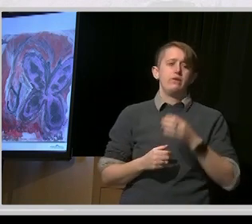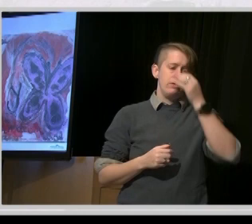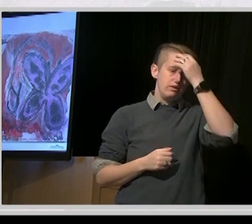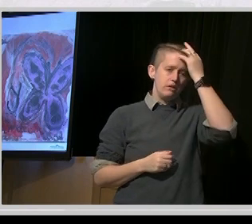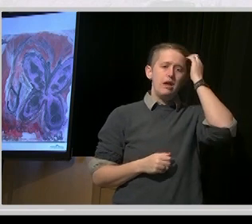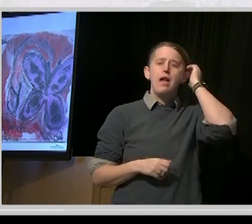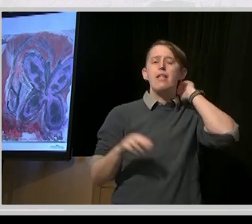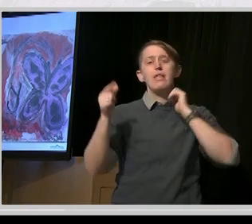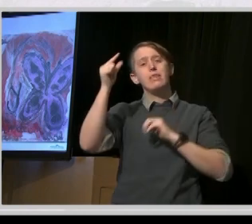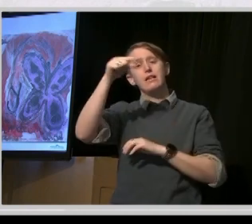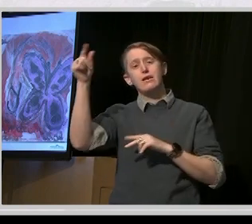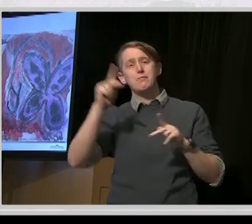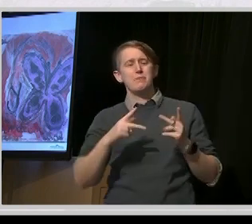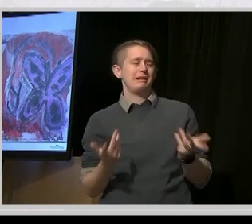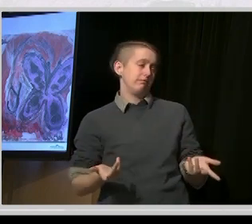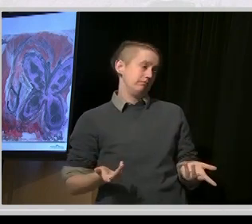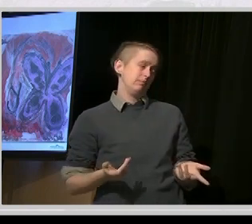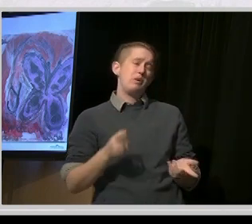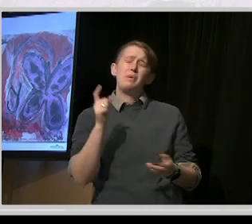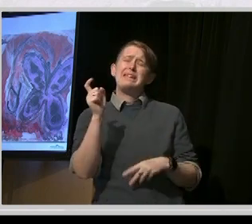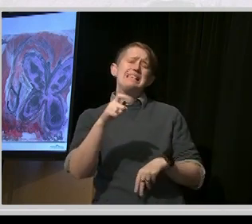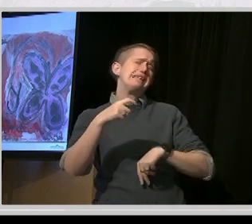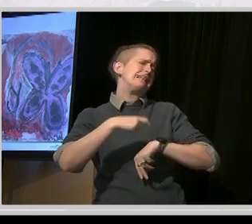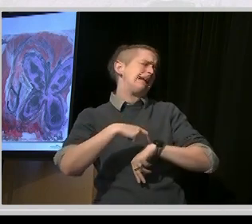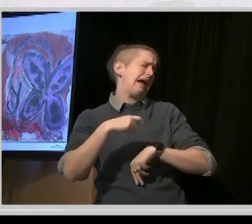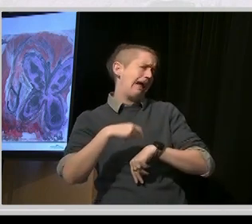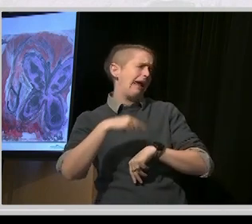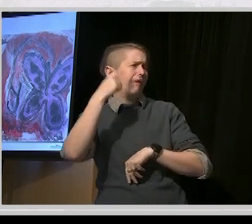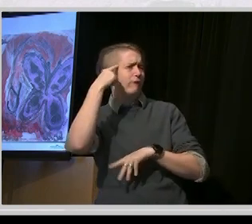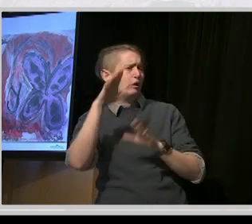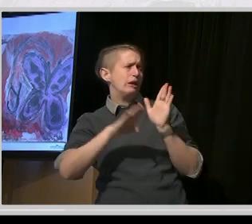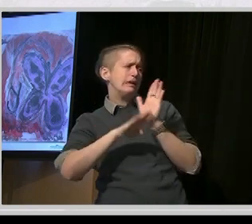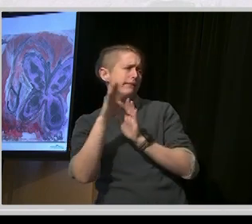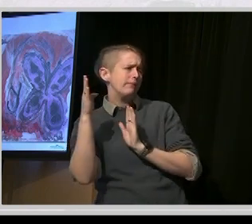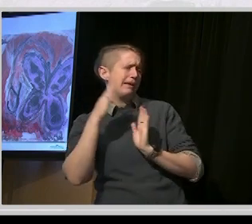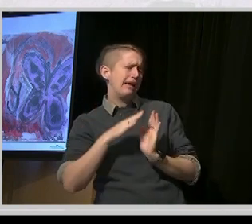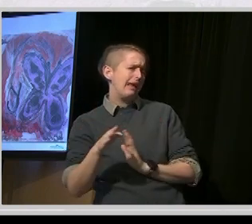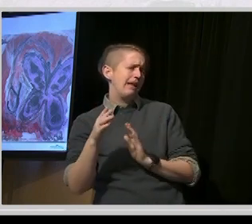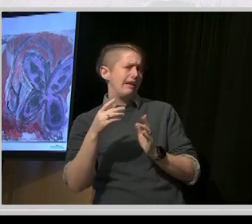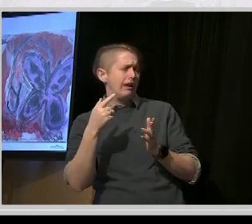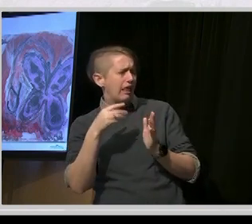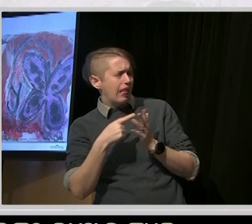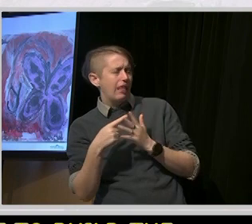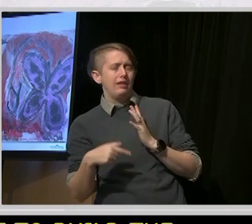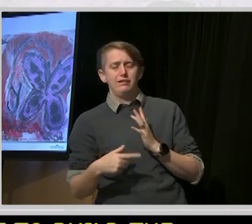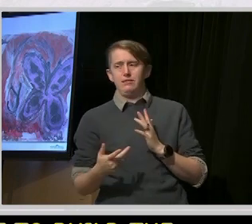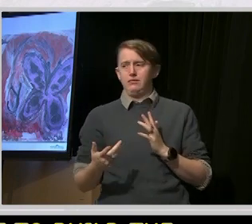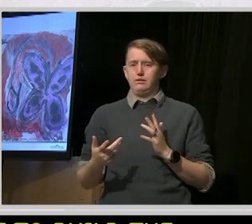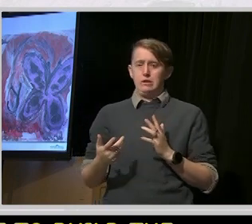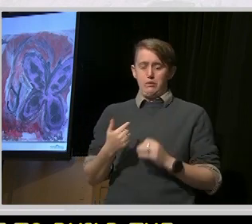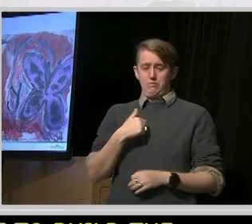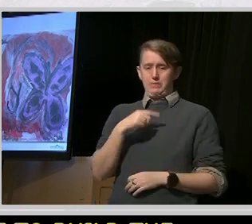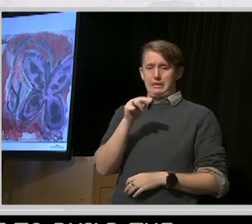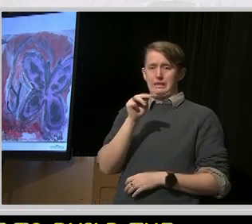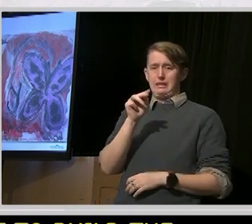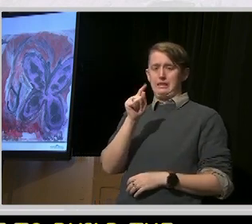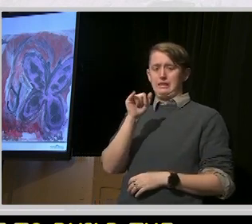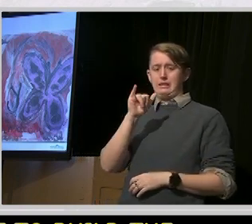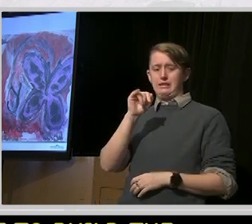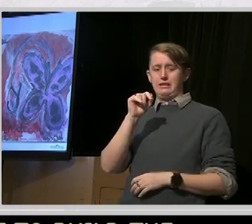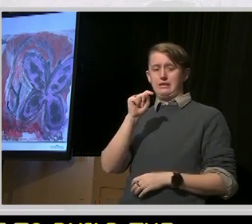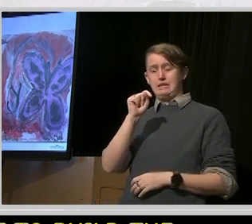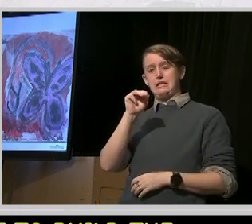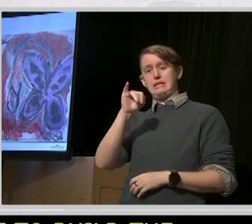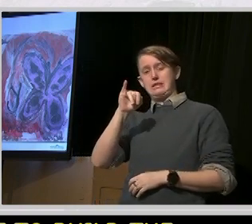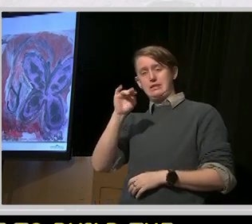it's going to take time to build the capability. And so what Tim and I have done is really try to manage this tension between as quick